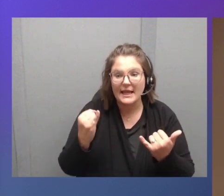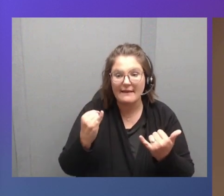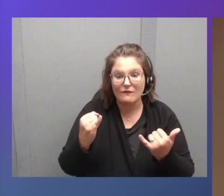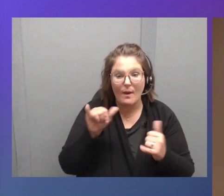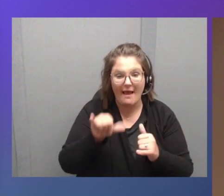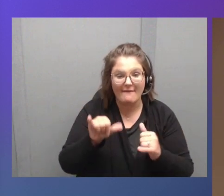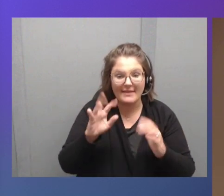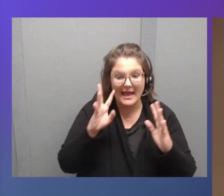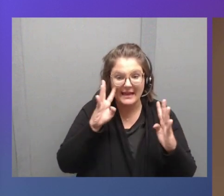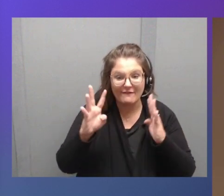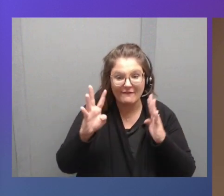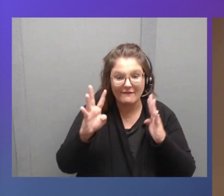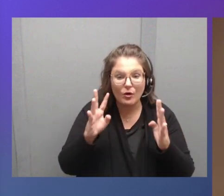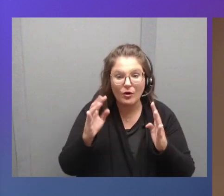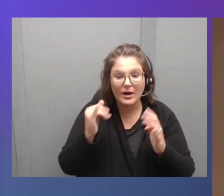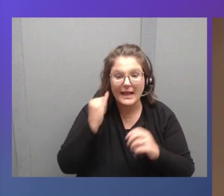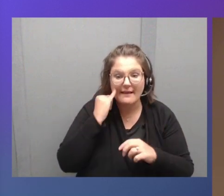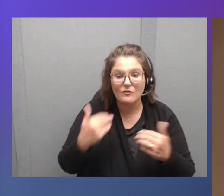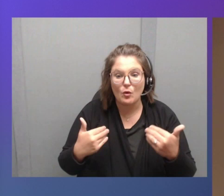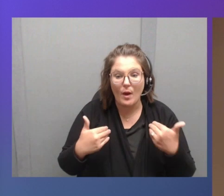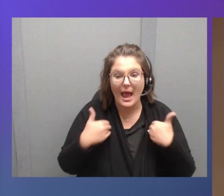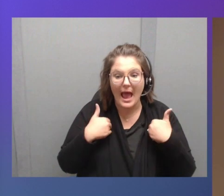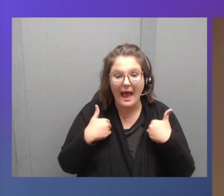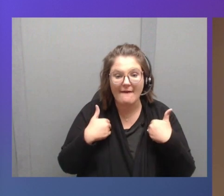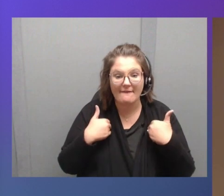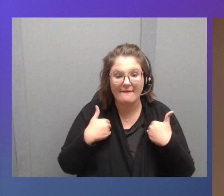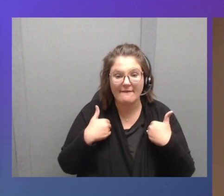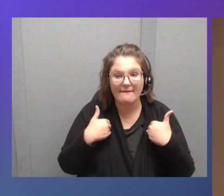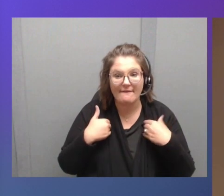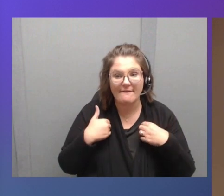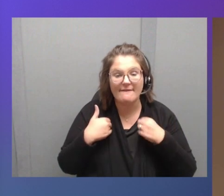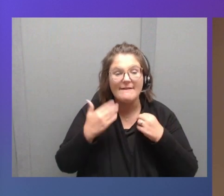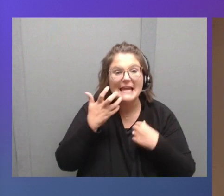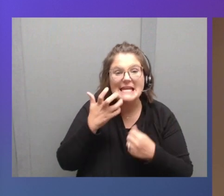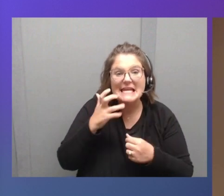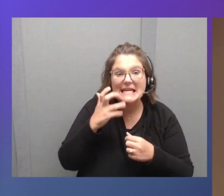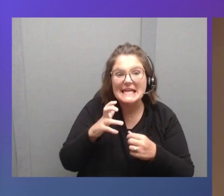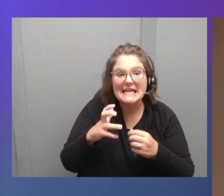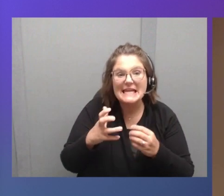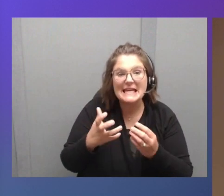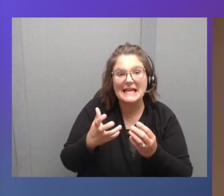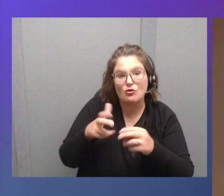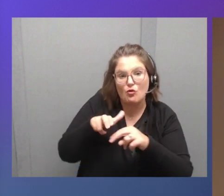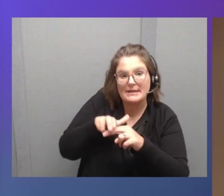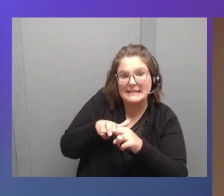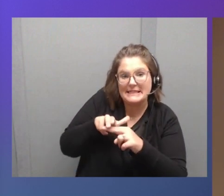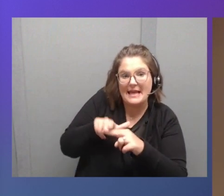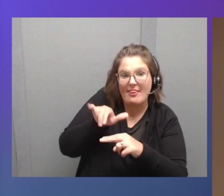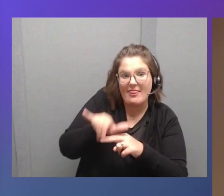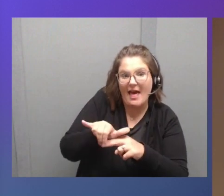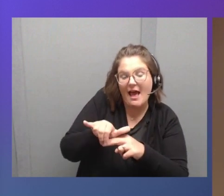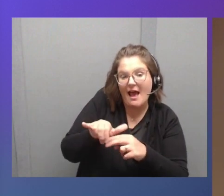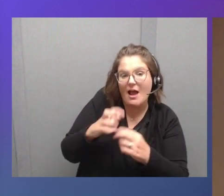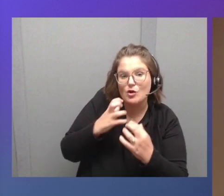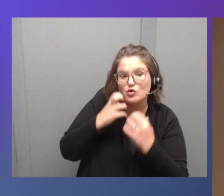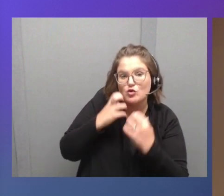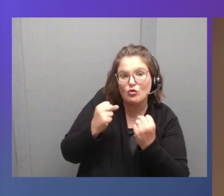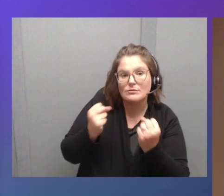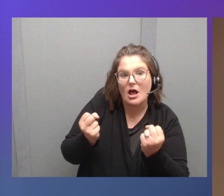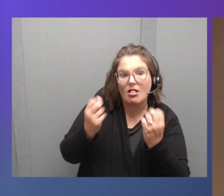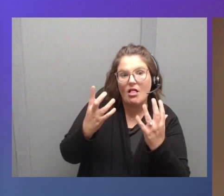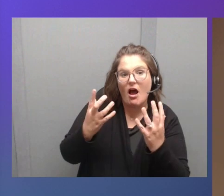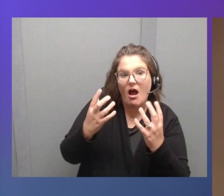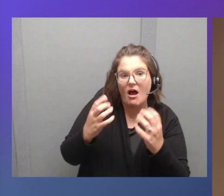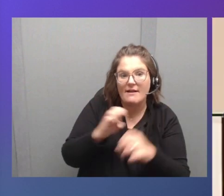if you have heated seat on the back seat, it's very likely because heating your seat consumes a lot less energy than actually turning on your HVAC and your